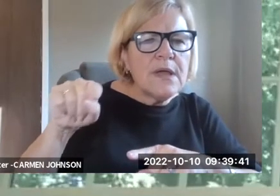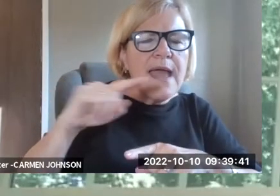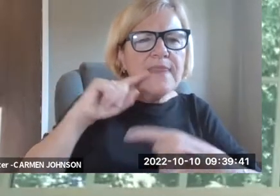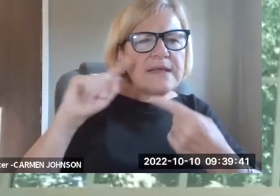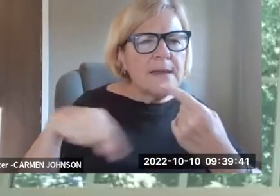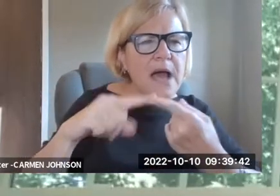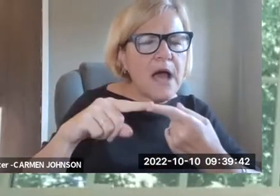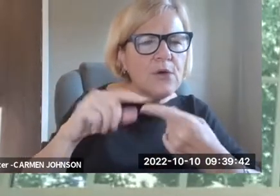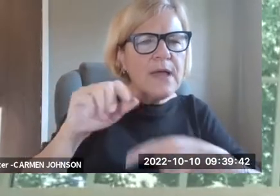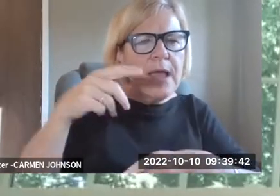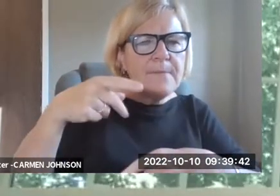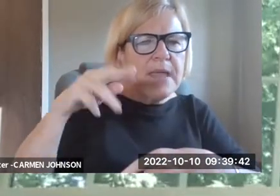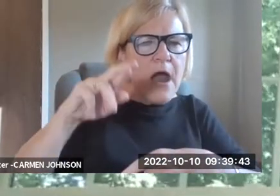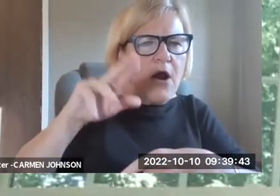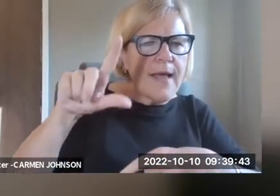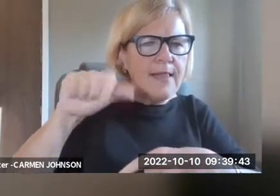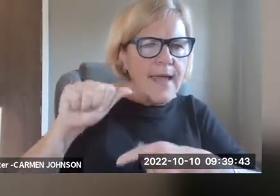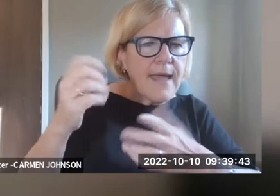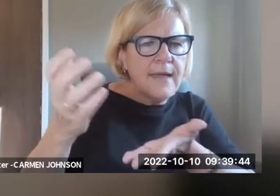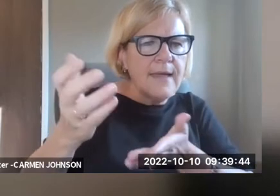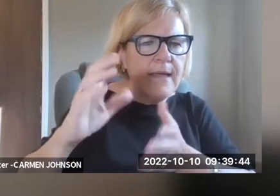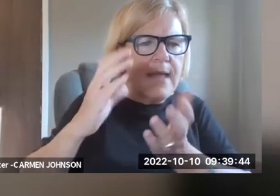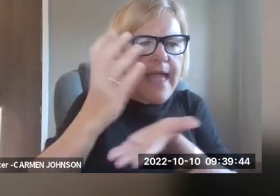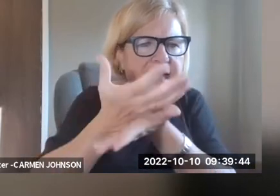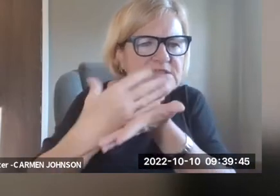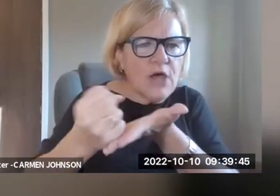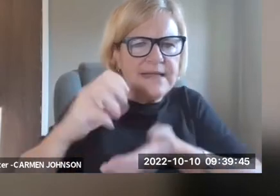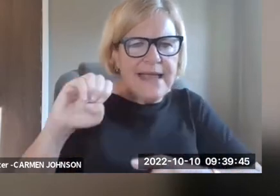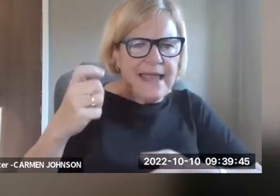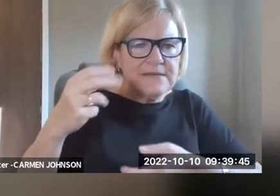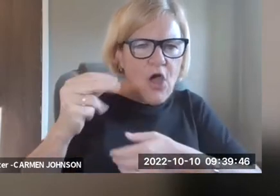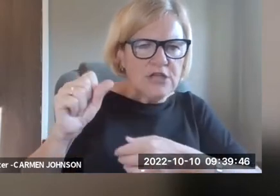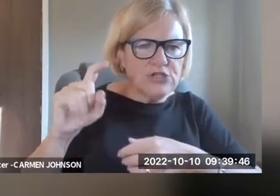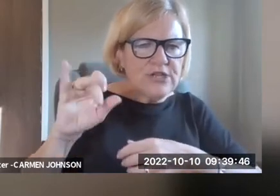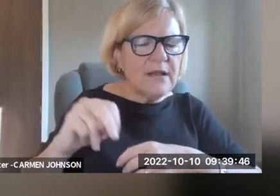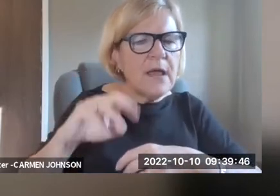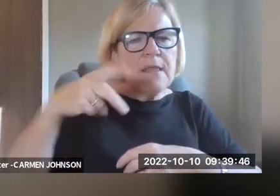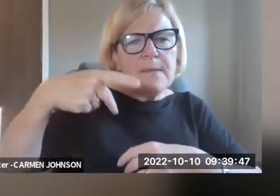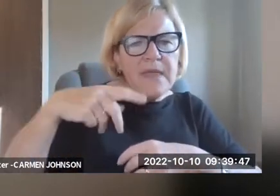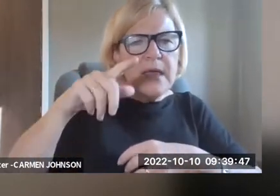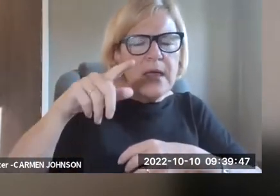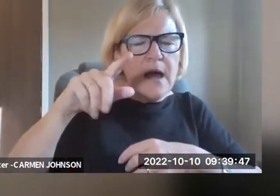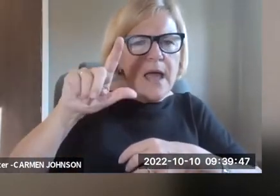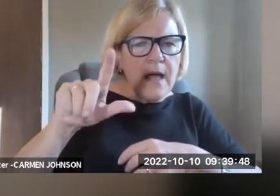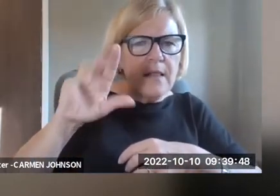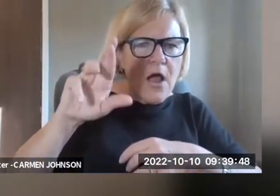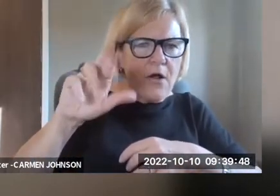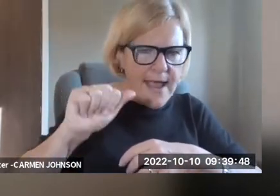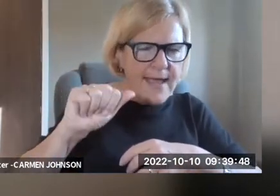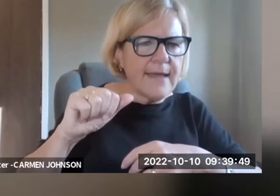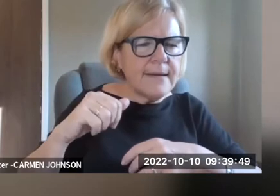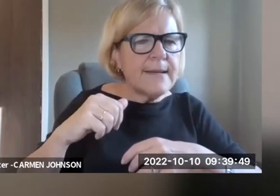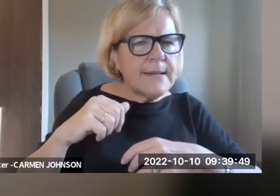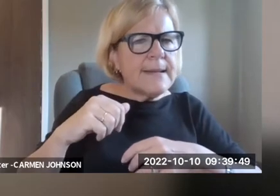sorry. Uh, Amy, there's a question for you, which is about PLRA exhaustion.